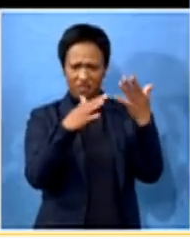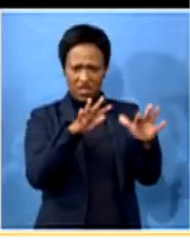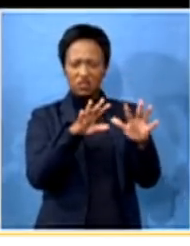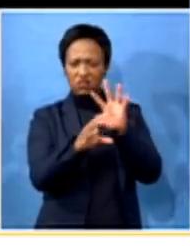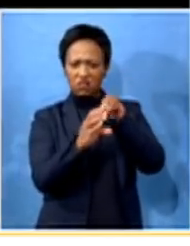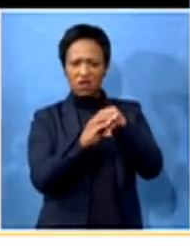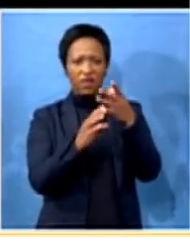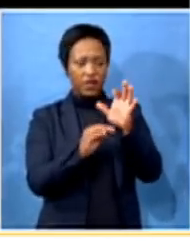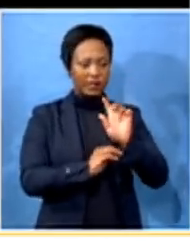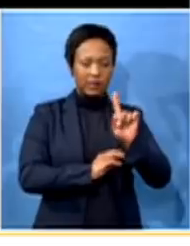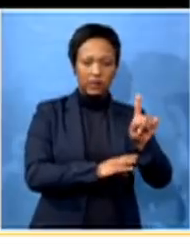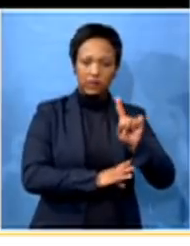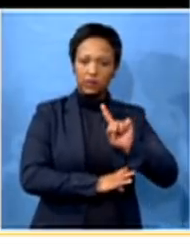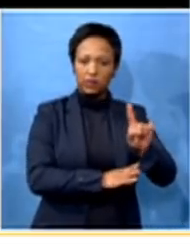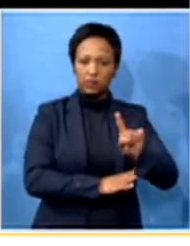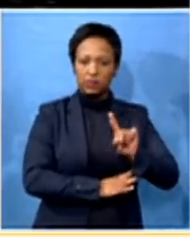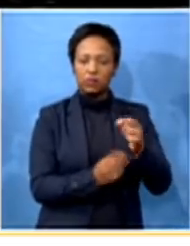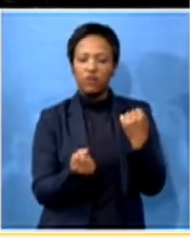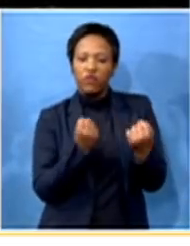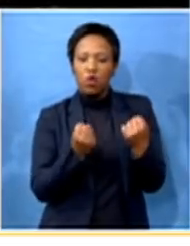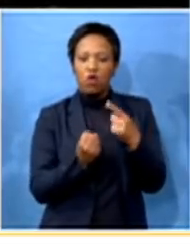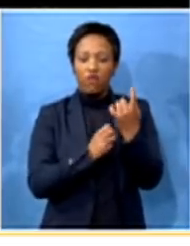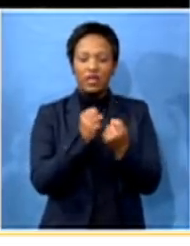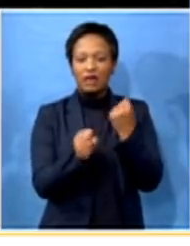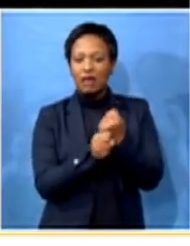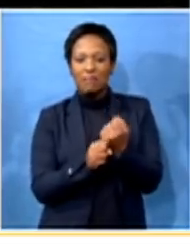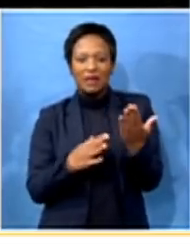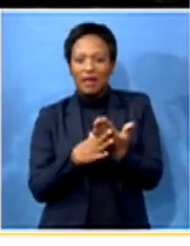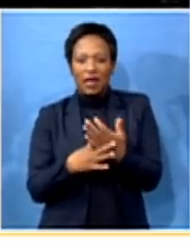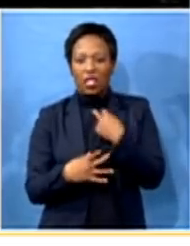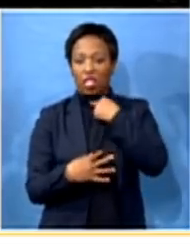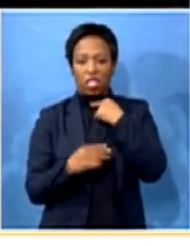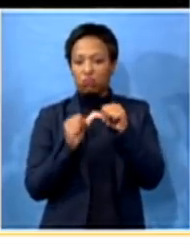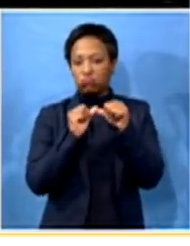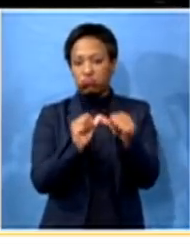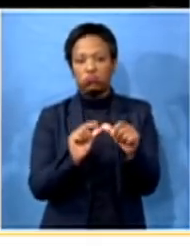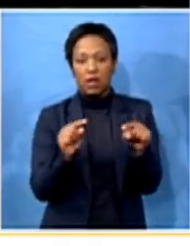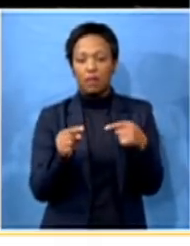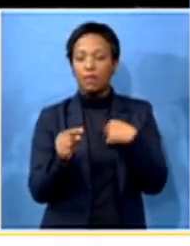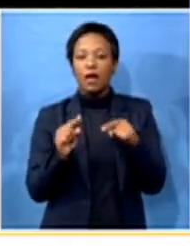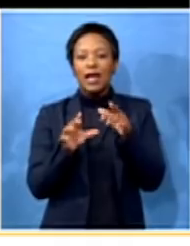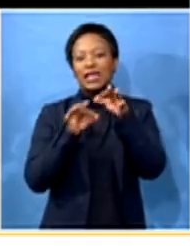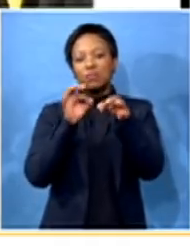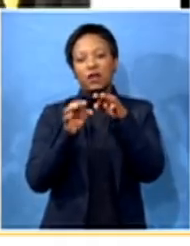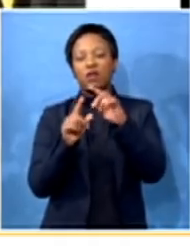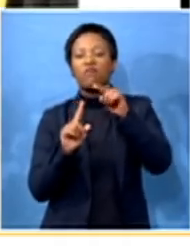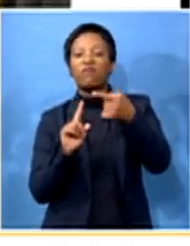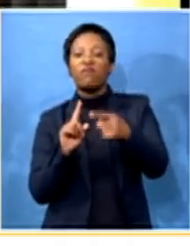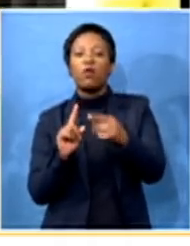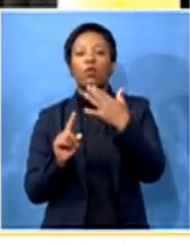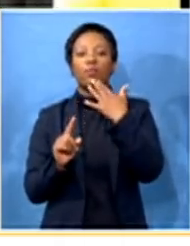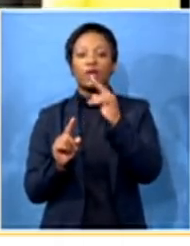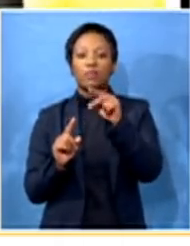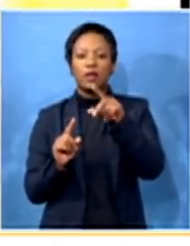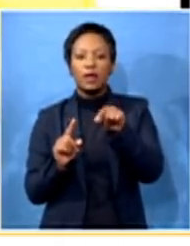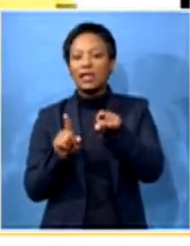to court for almost a year with the case not proceeding for a variety of reasons, which I can't explain on behalf of the NPA or the